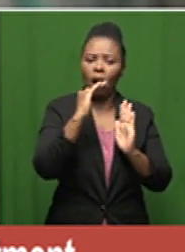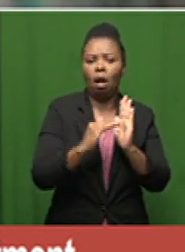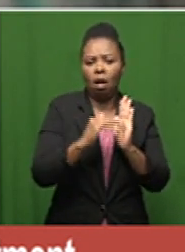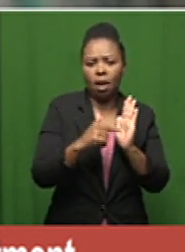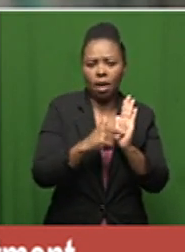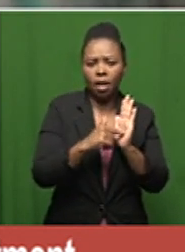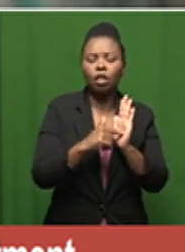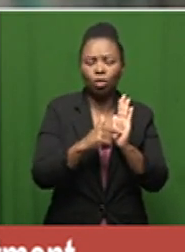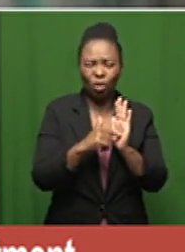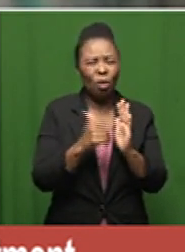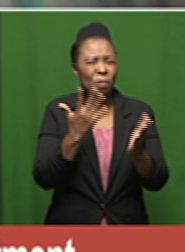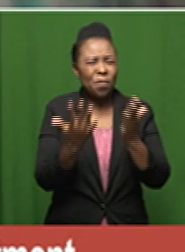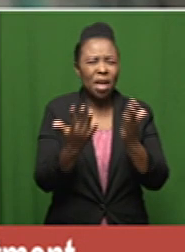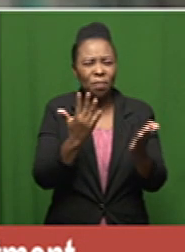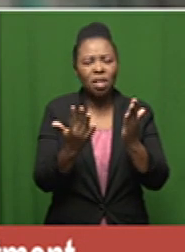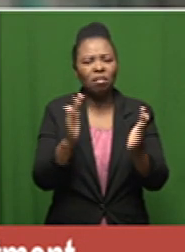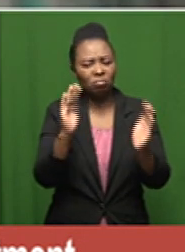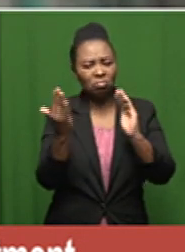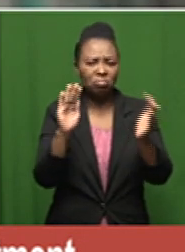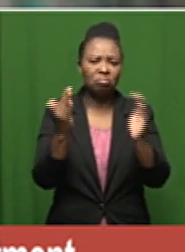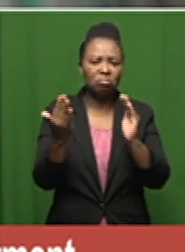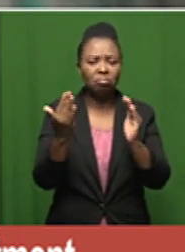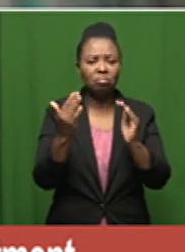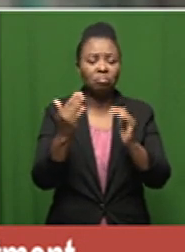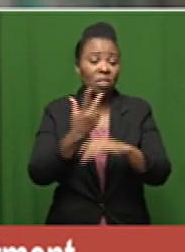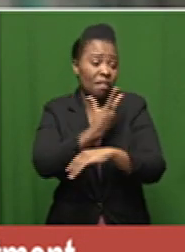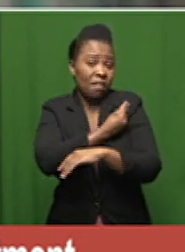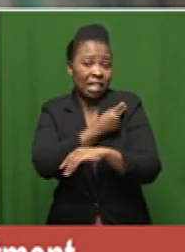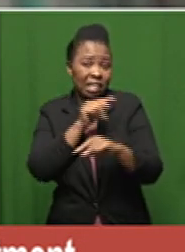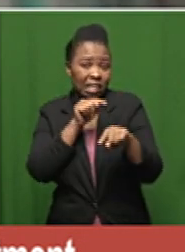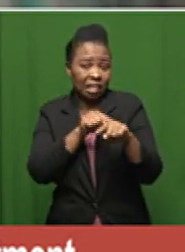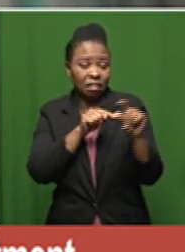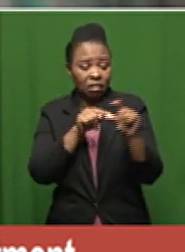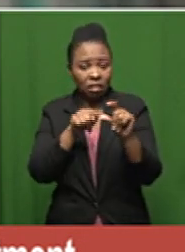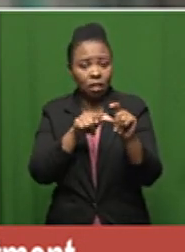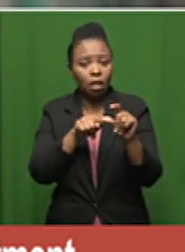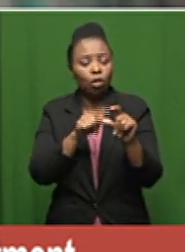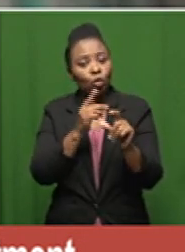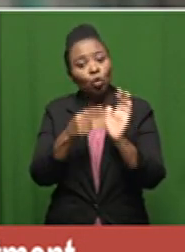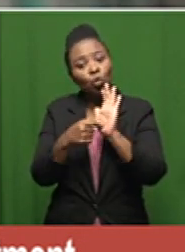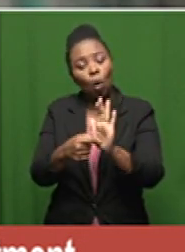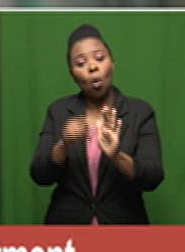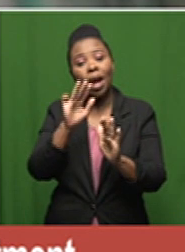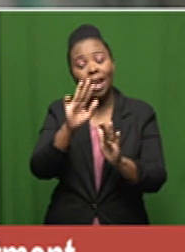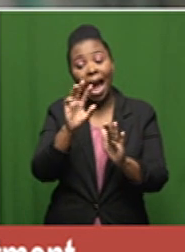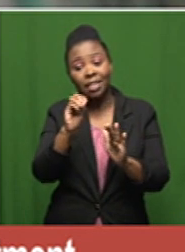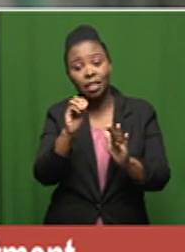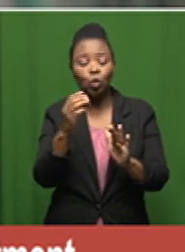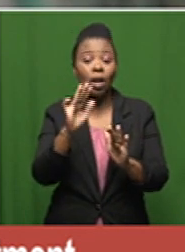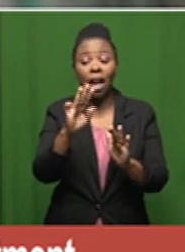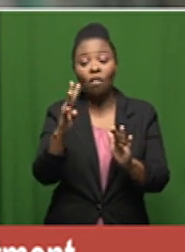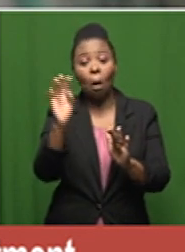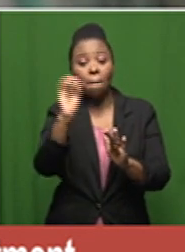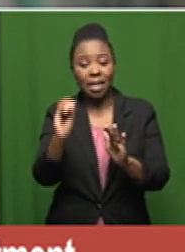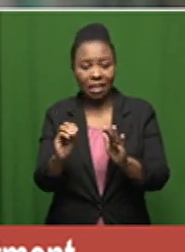correlates with the vaccine efficacy which shows about 90 to 94 efficacy depending